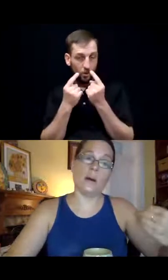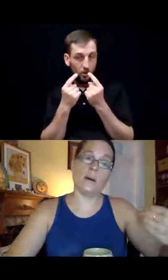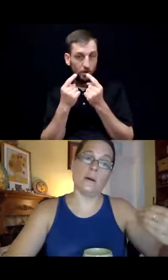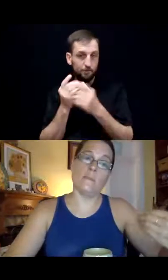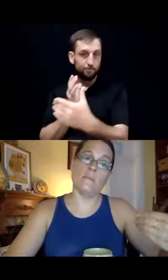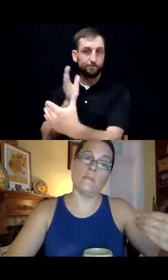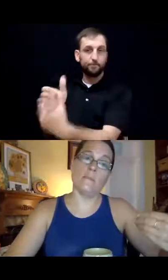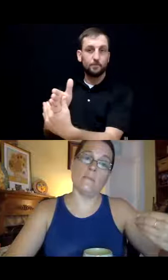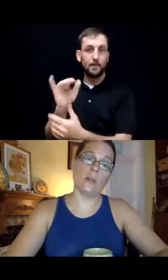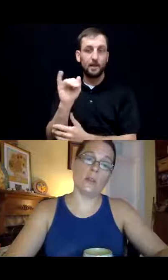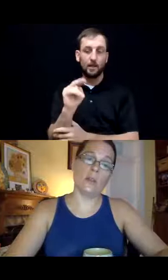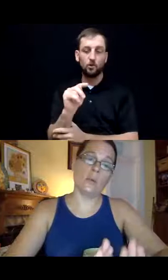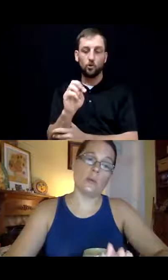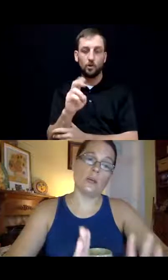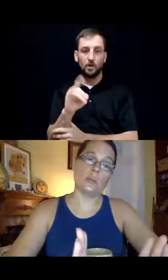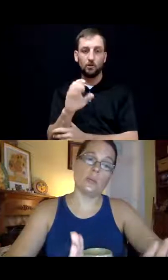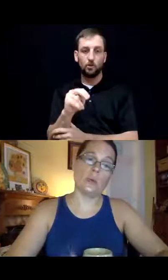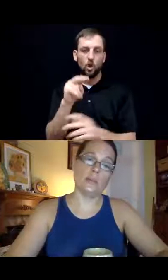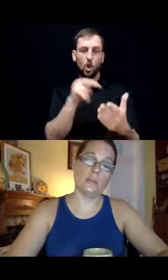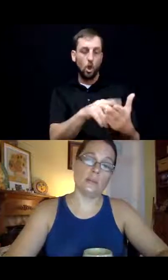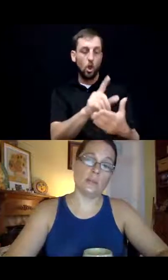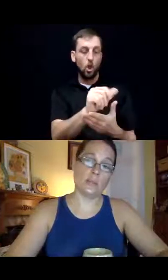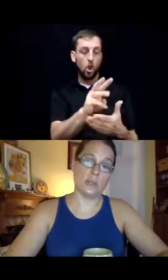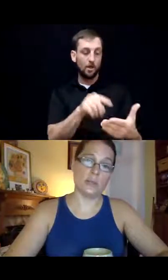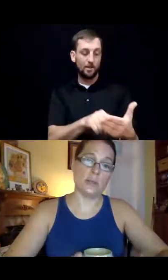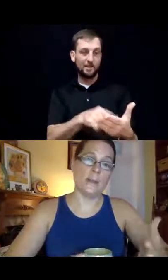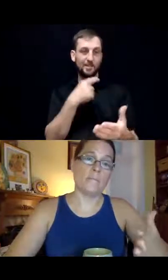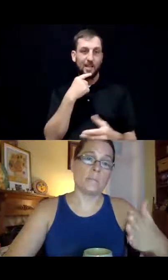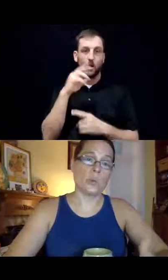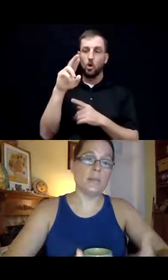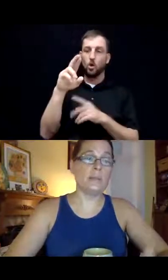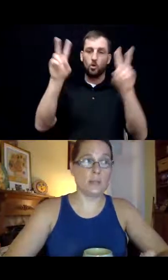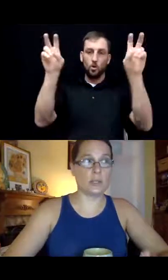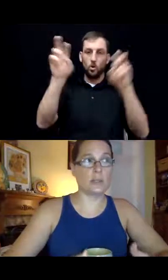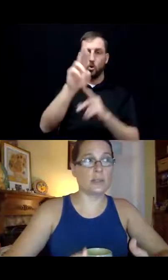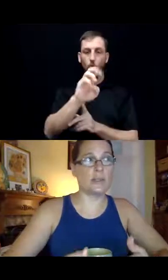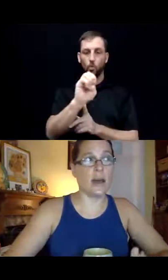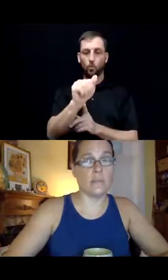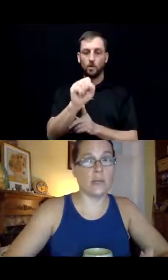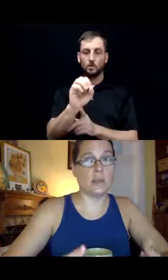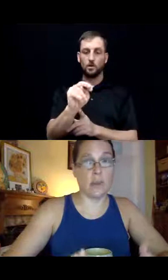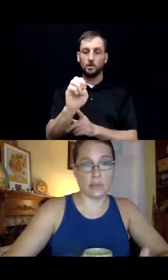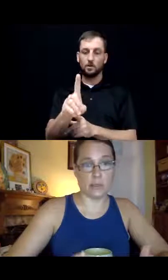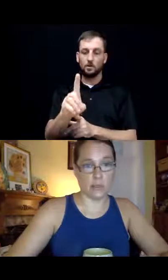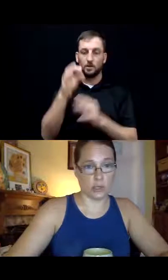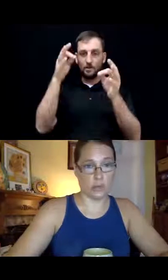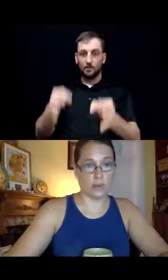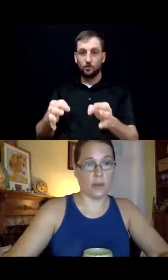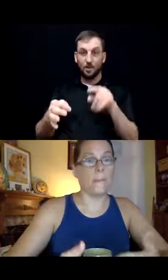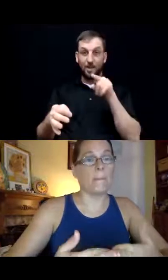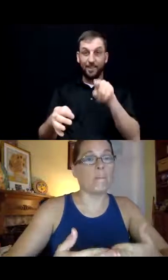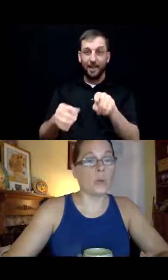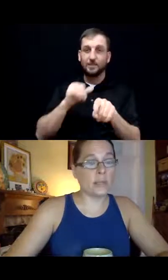Um, the part in the law where it talks about reasoned decisions, reasoned decisions does not mean the best decisions,